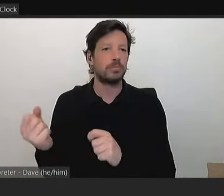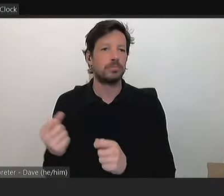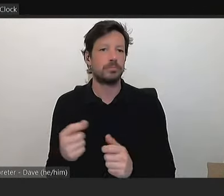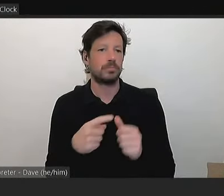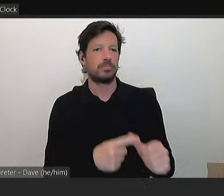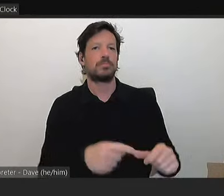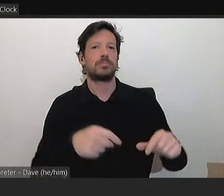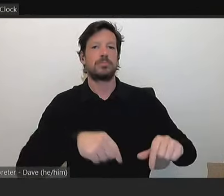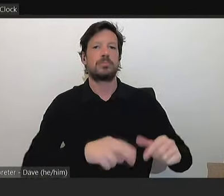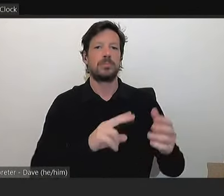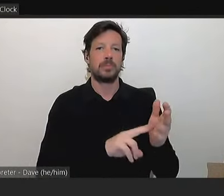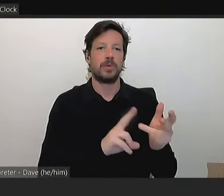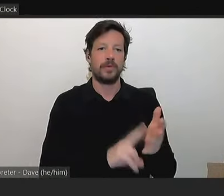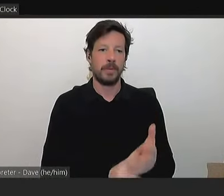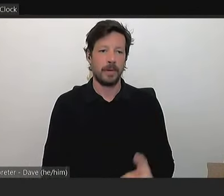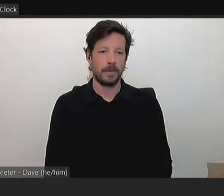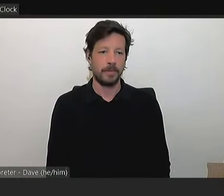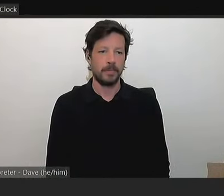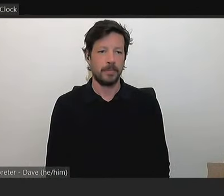Um,